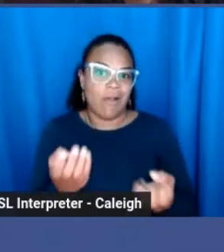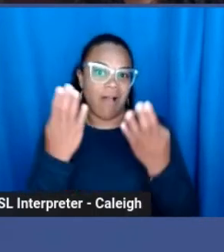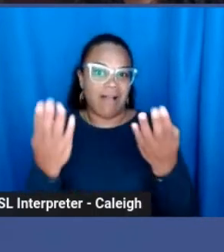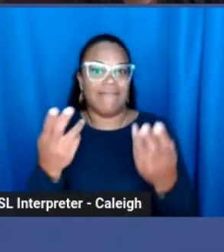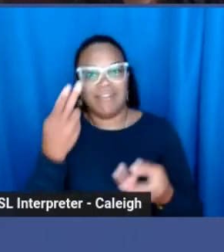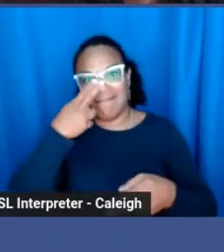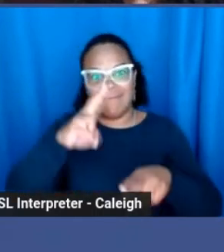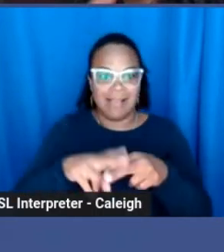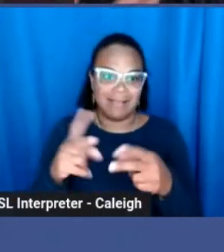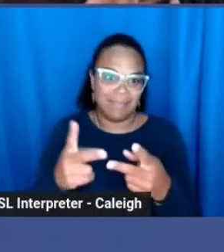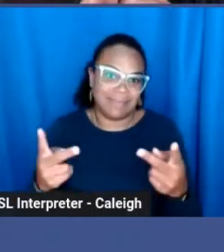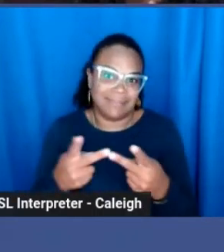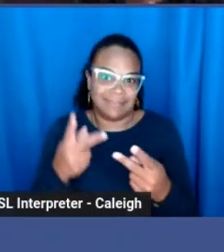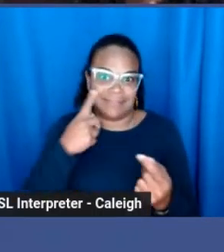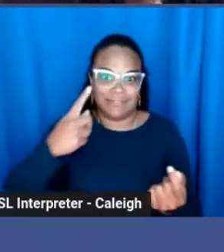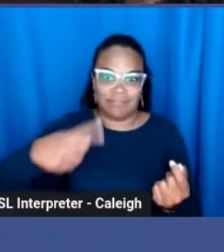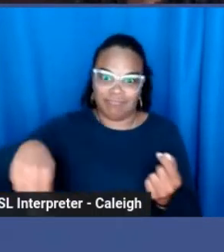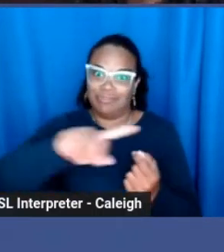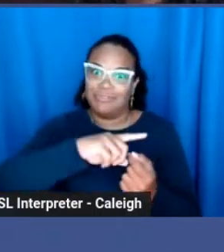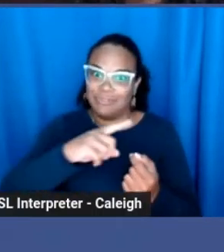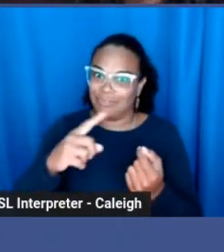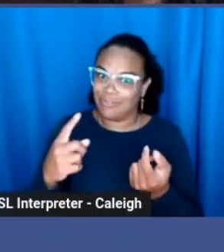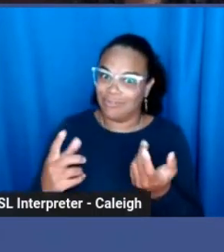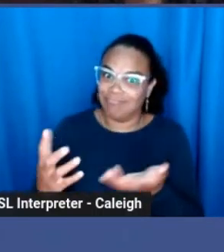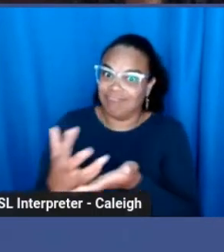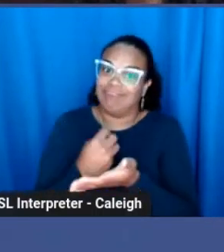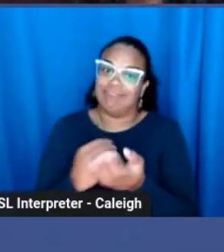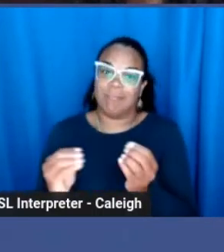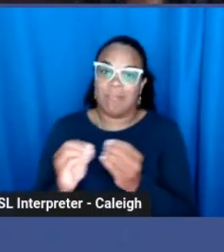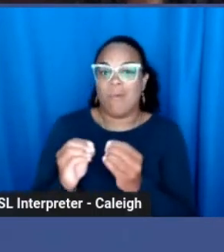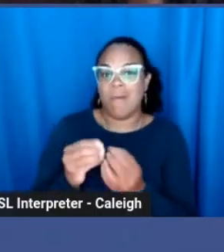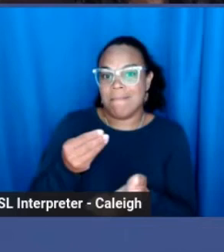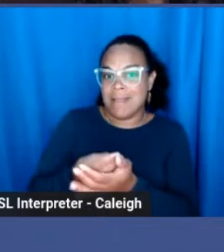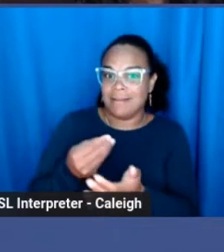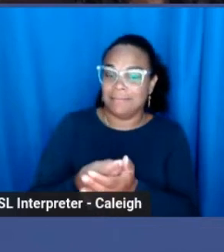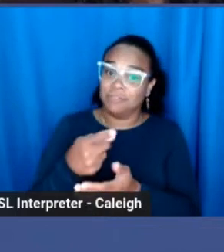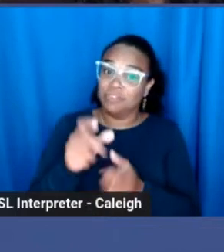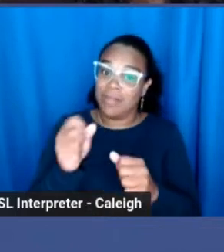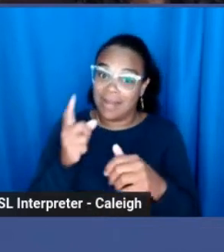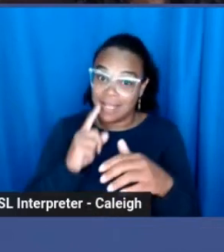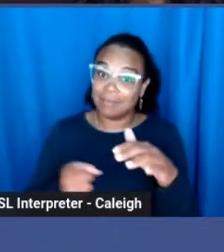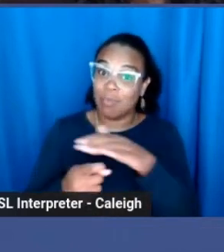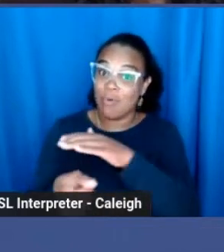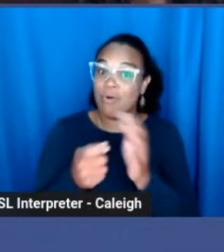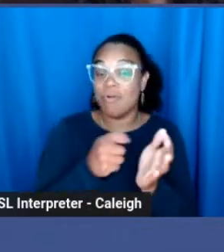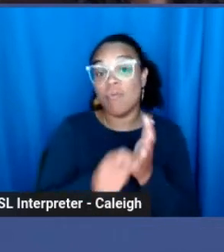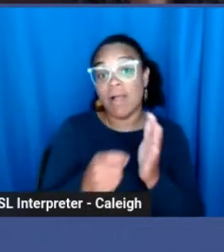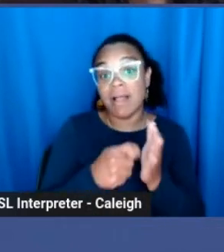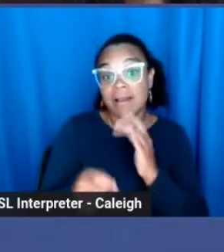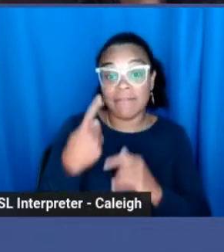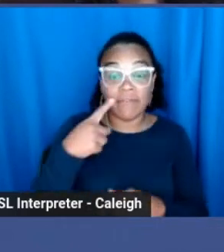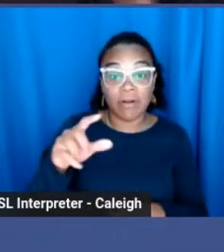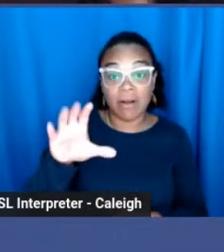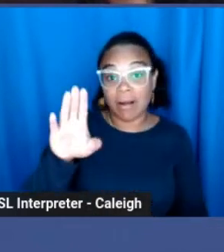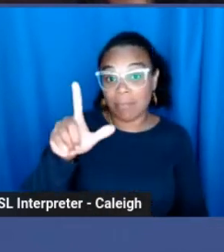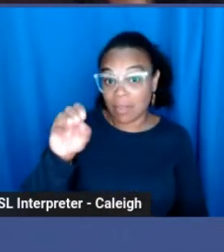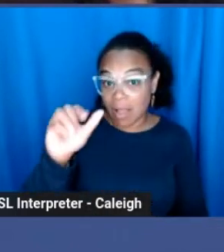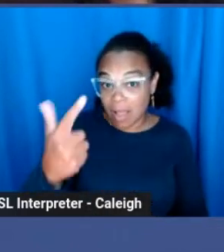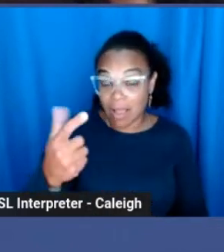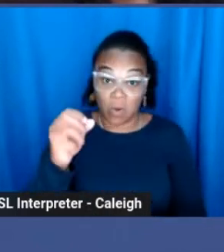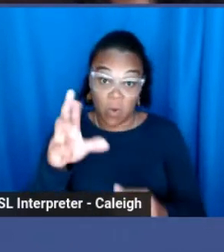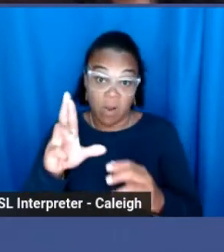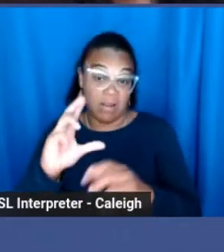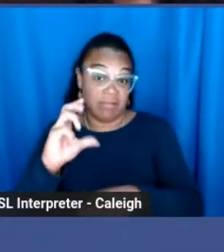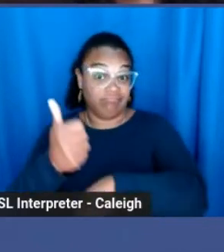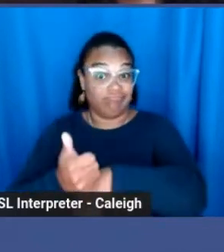for you to be able to also make money. So you can explore writing for blogs, starting your own blog